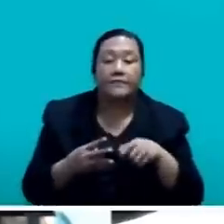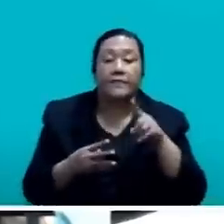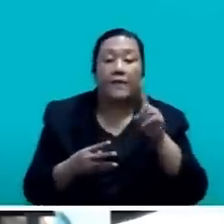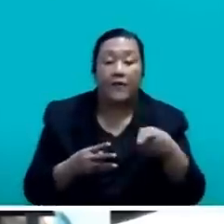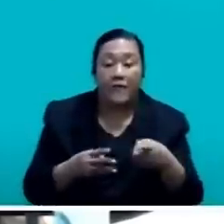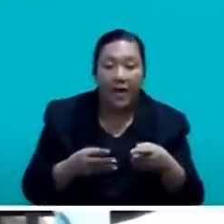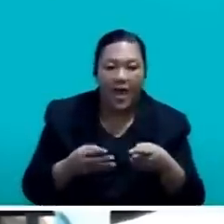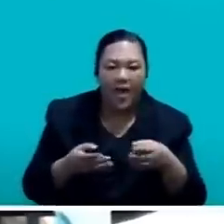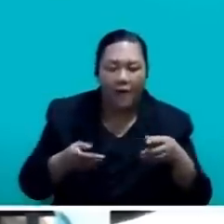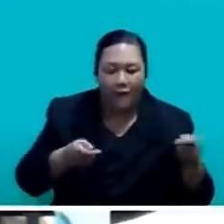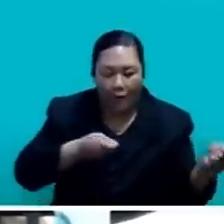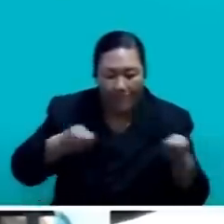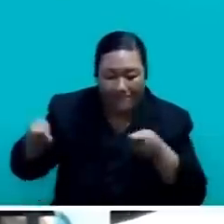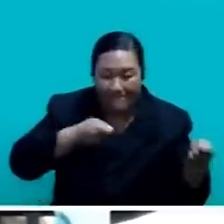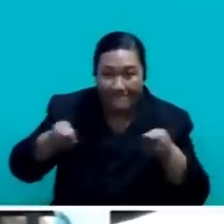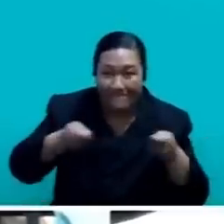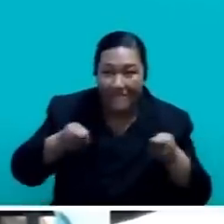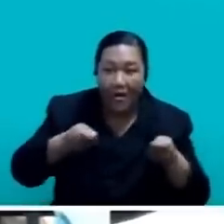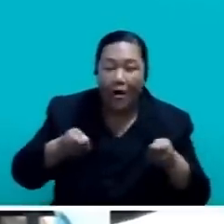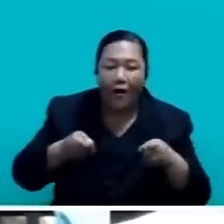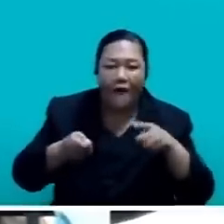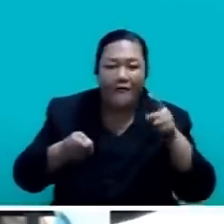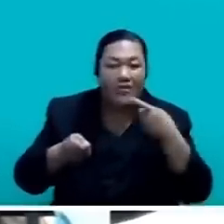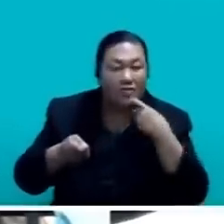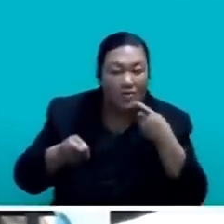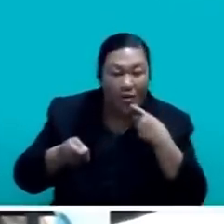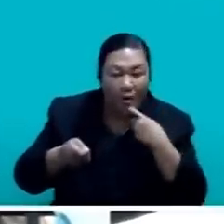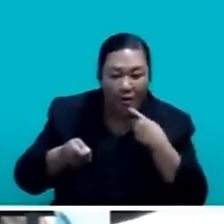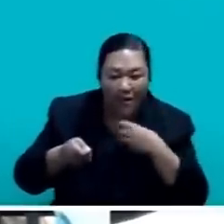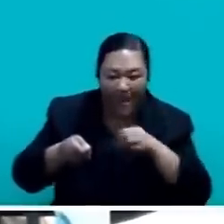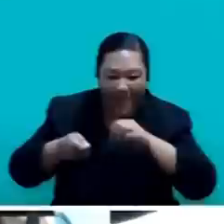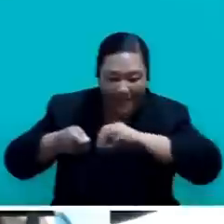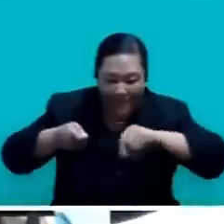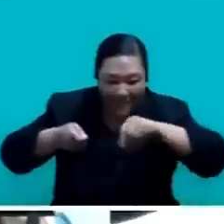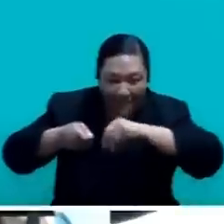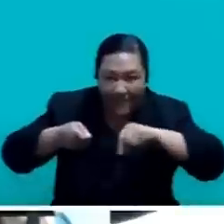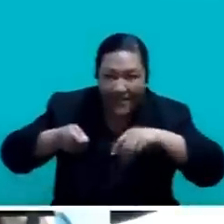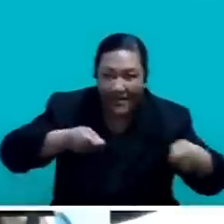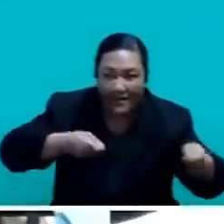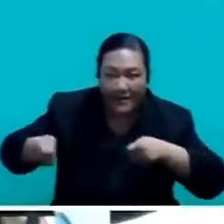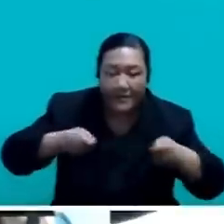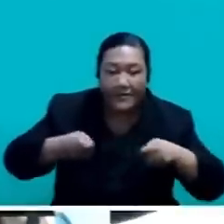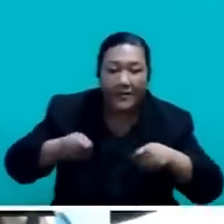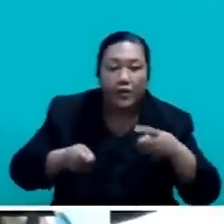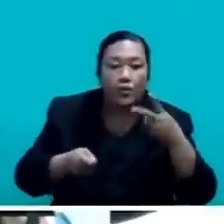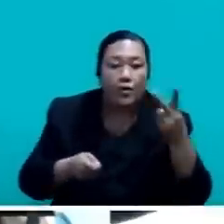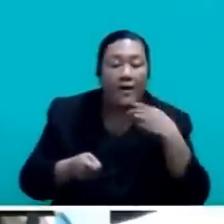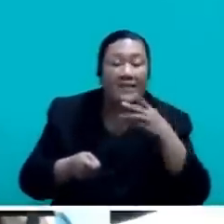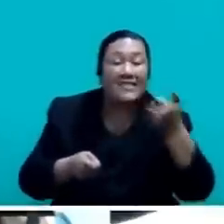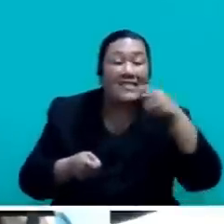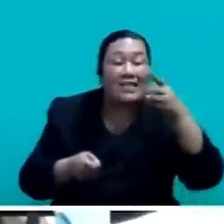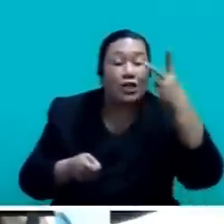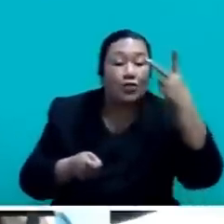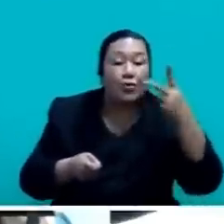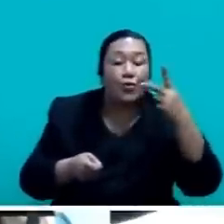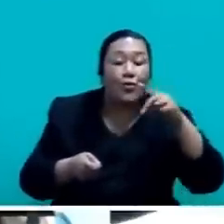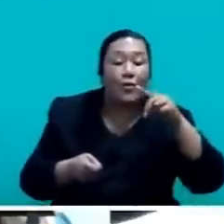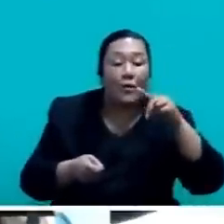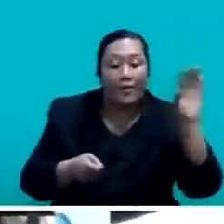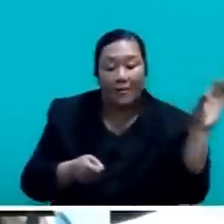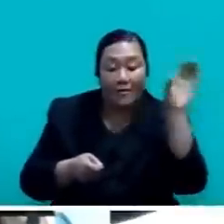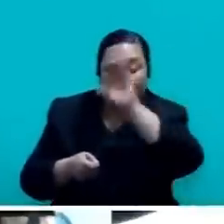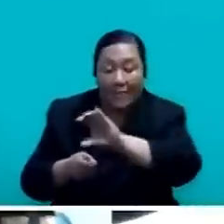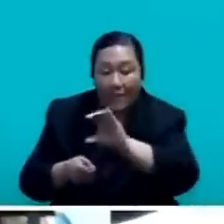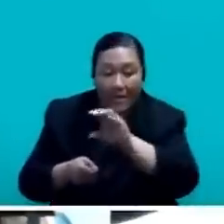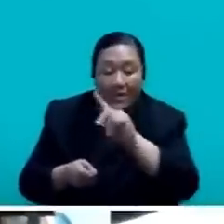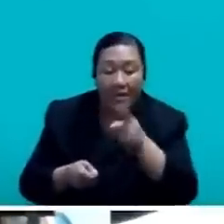sand and gravel and other stones from rivers, an allocation of $62,000 has now been given for the